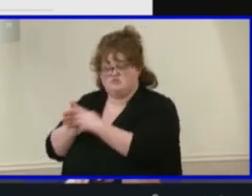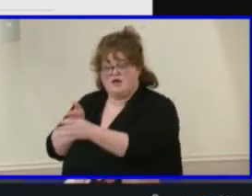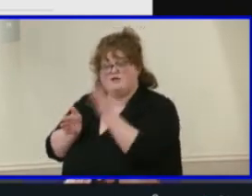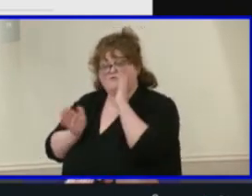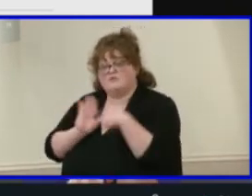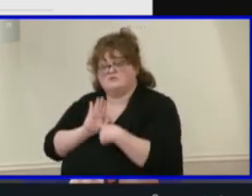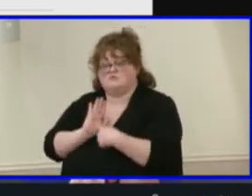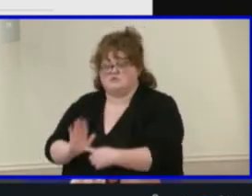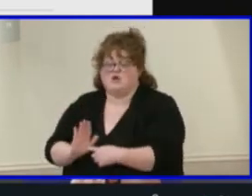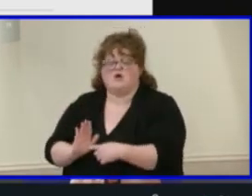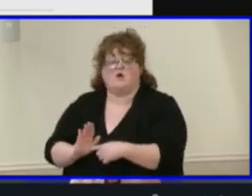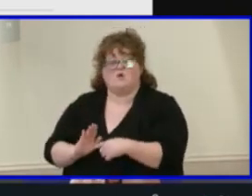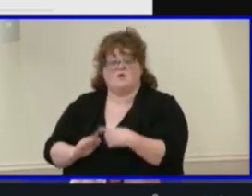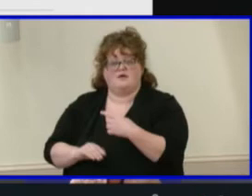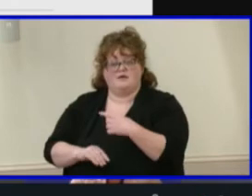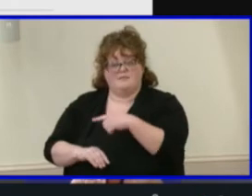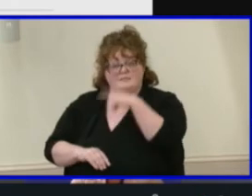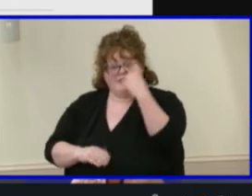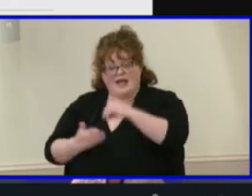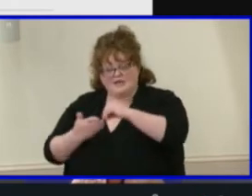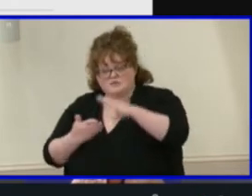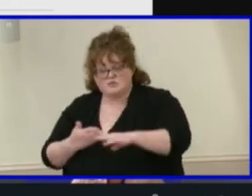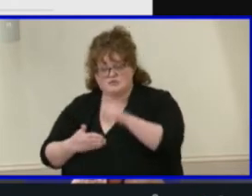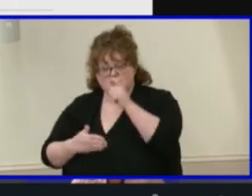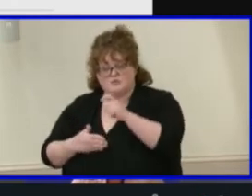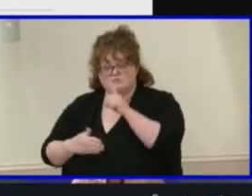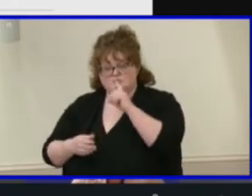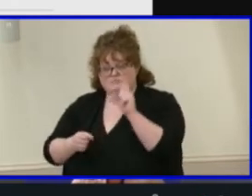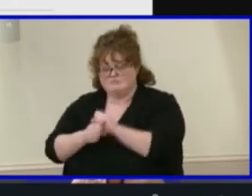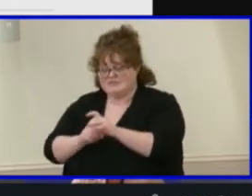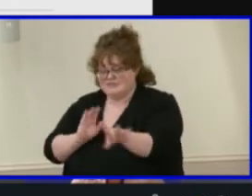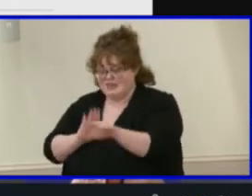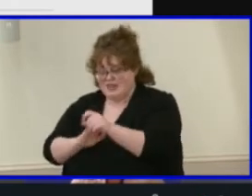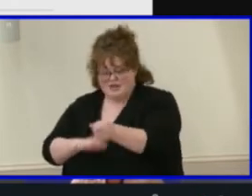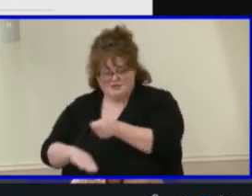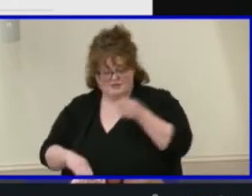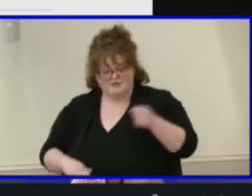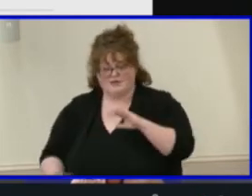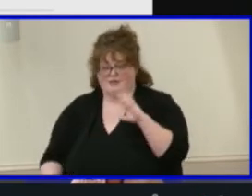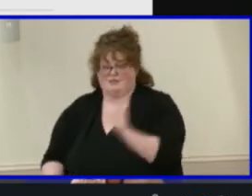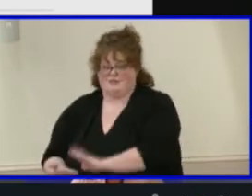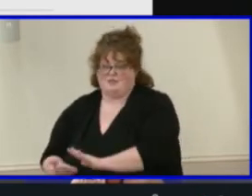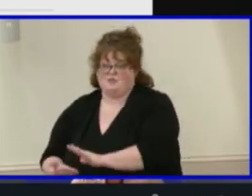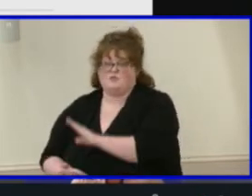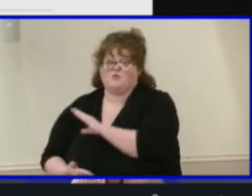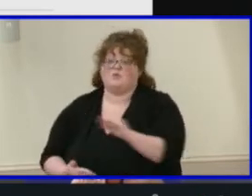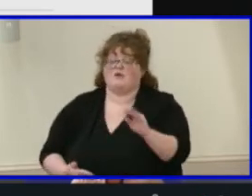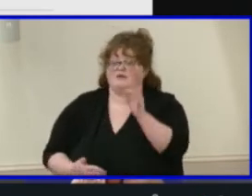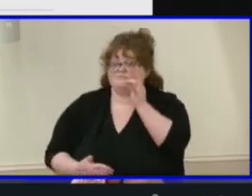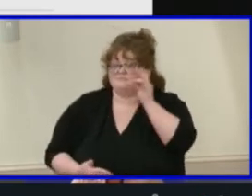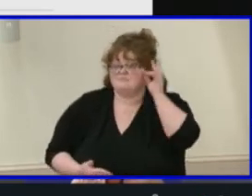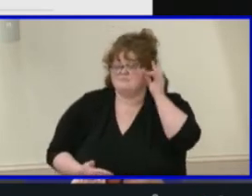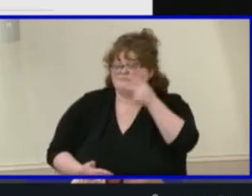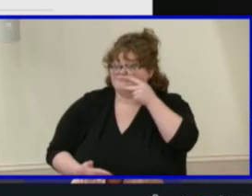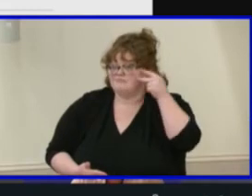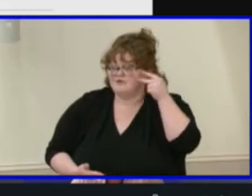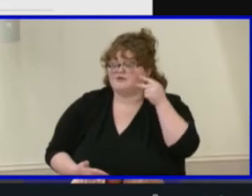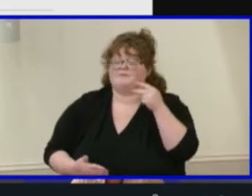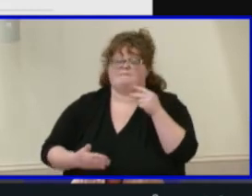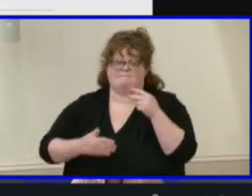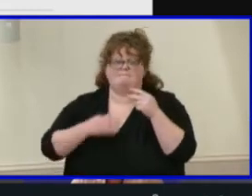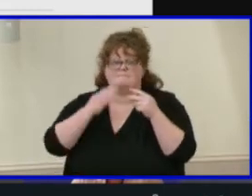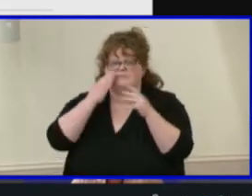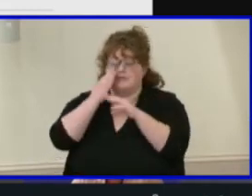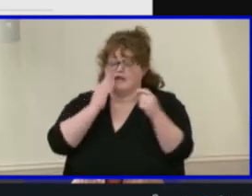number of black students selected for Maggie L. Walker Governor's School, as well as selected American Indian, Alaskan Native, and